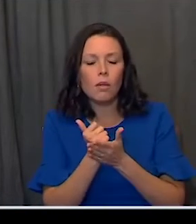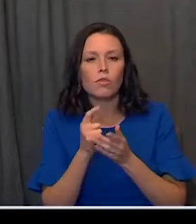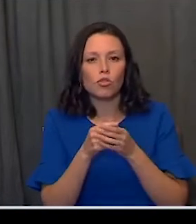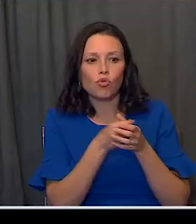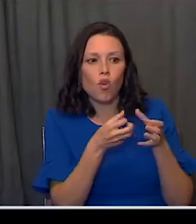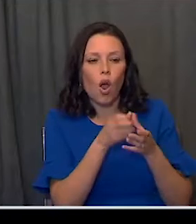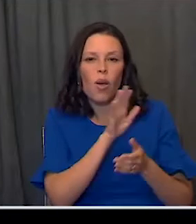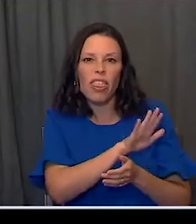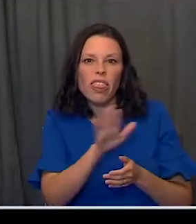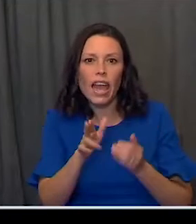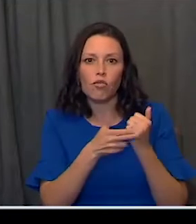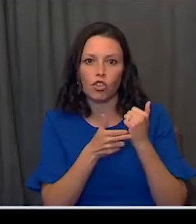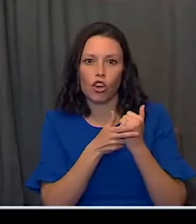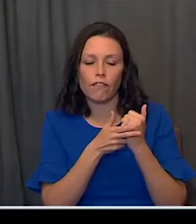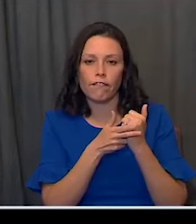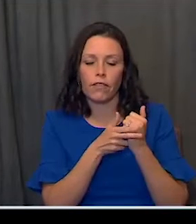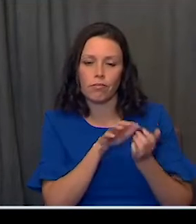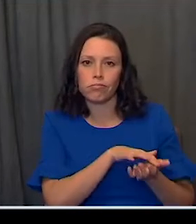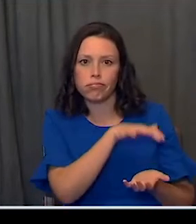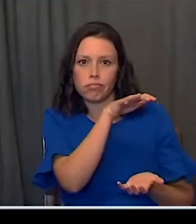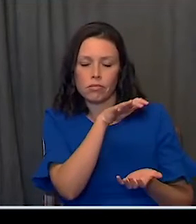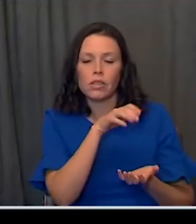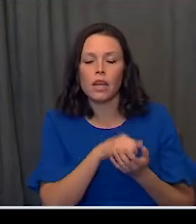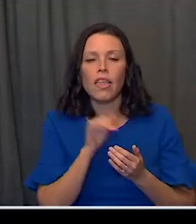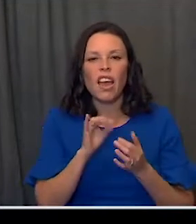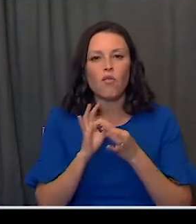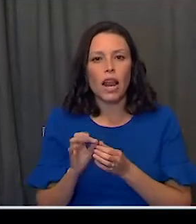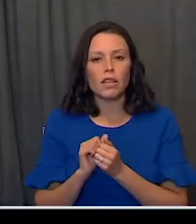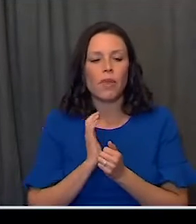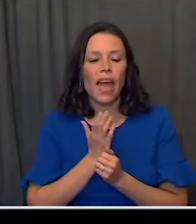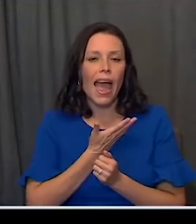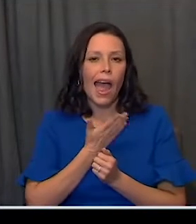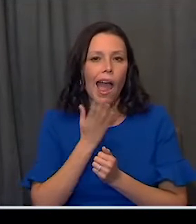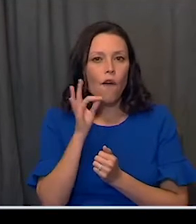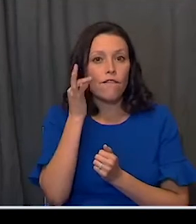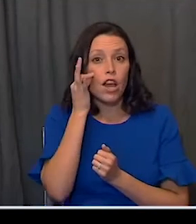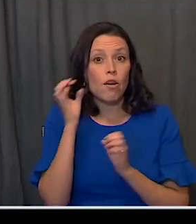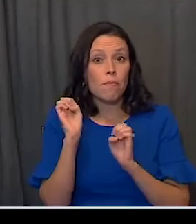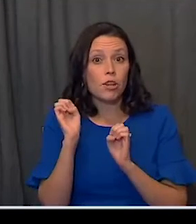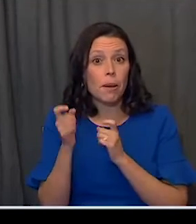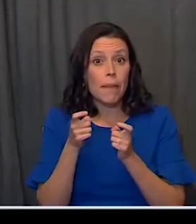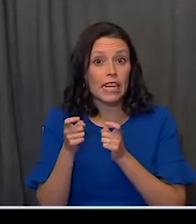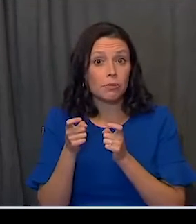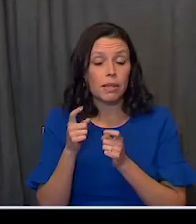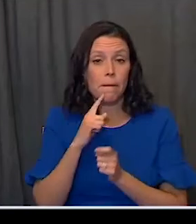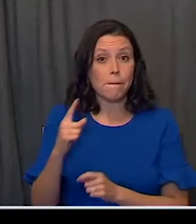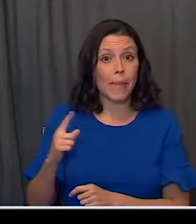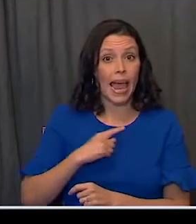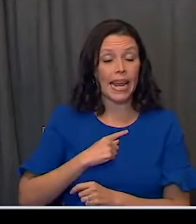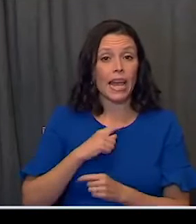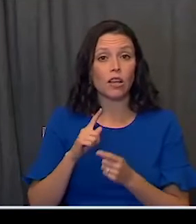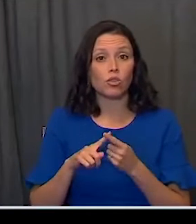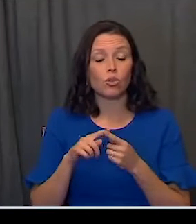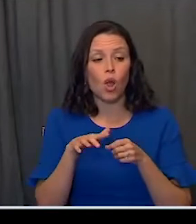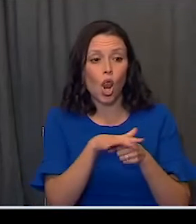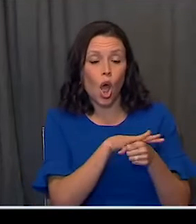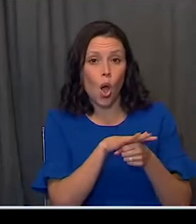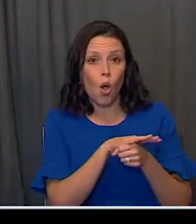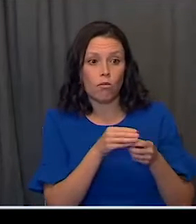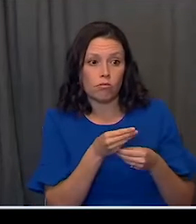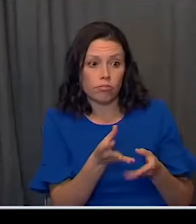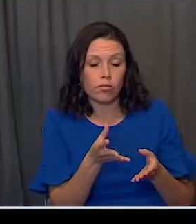stockpiles, as that relates to our federal emergency management mandate of local execution,